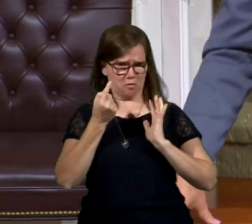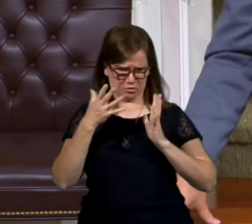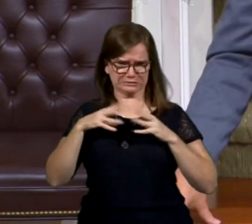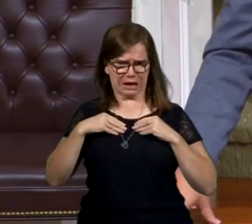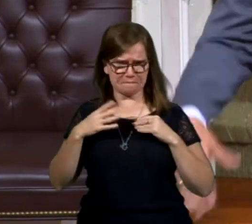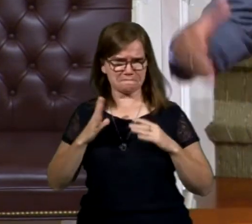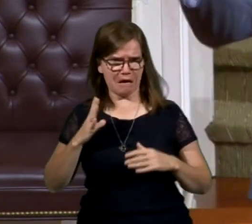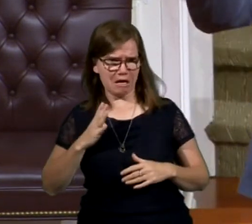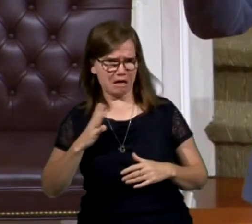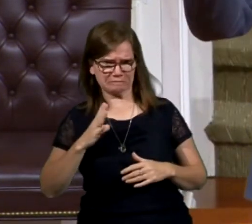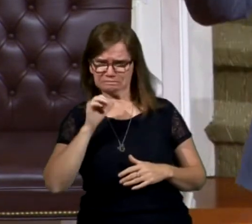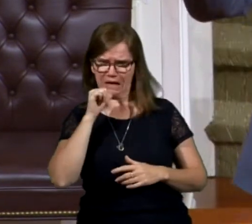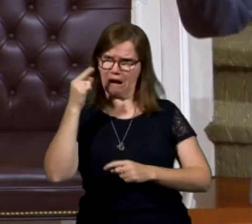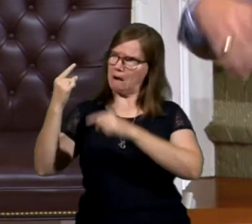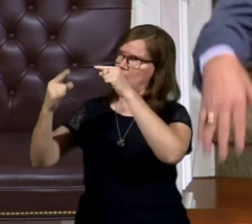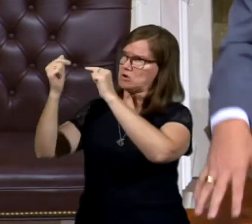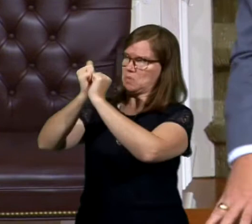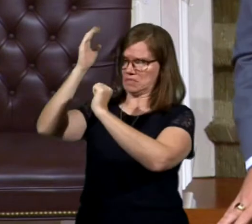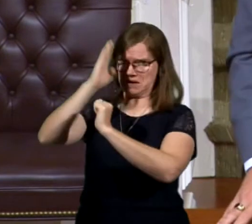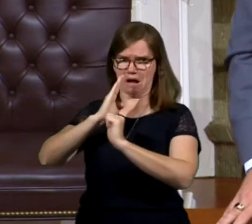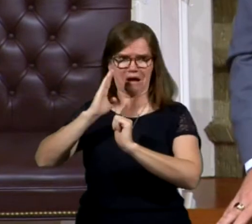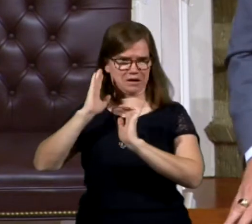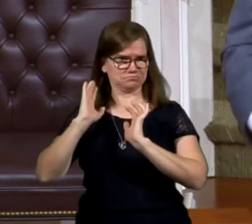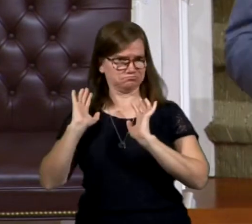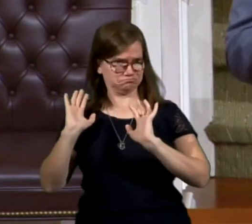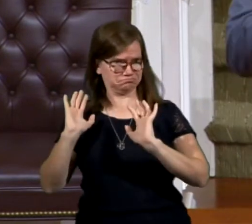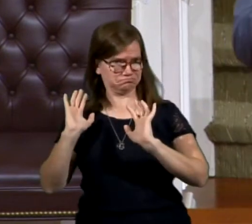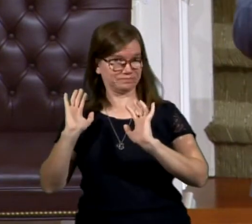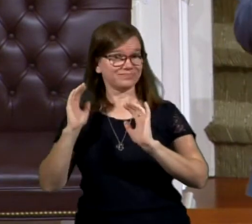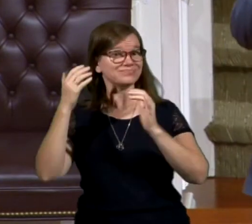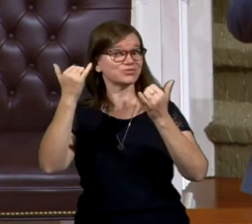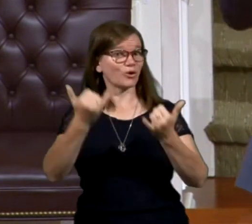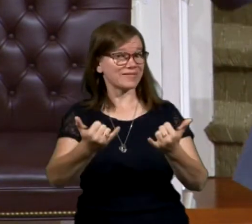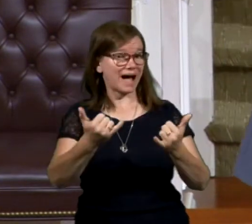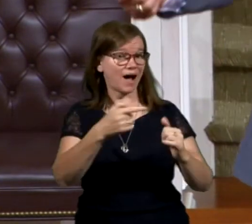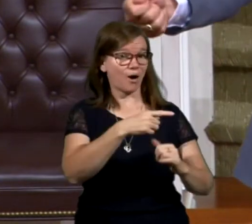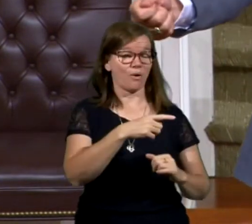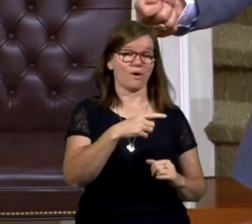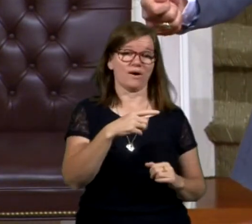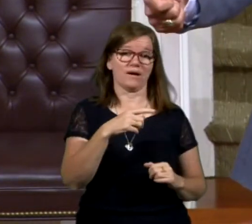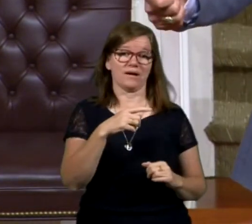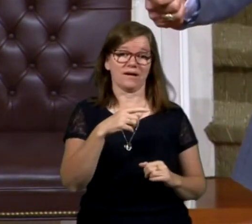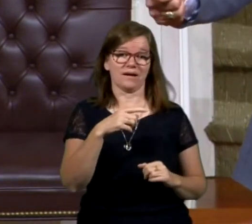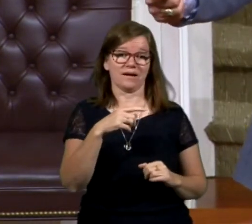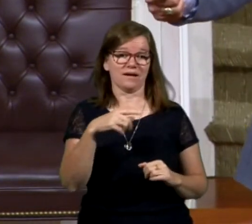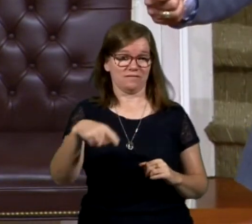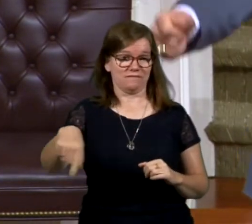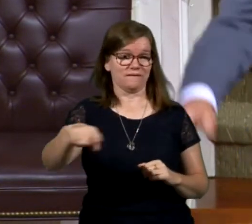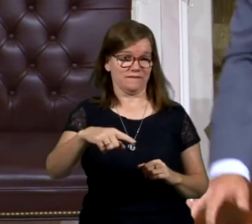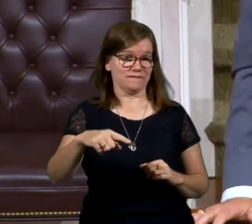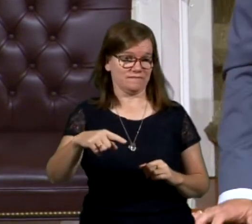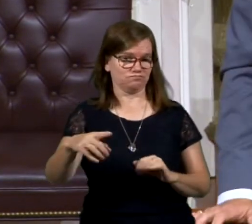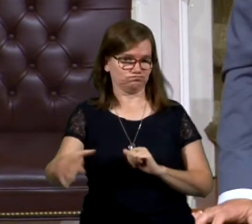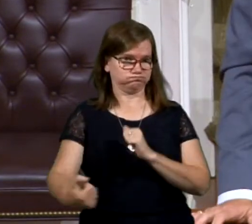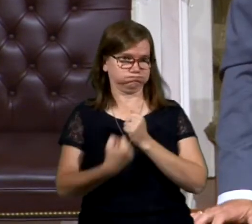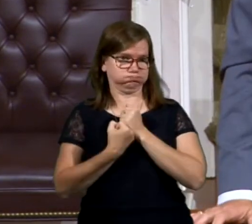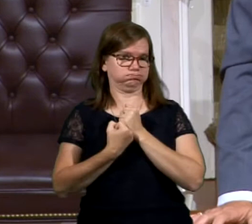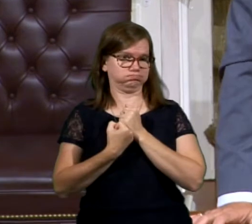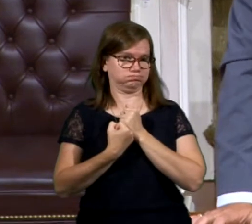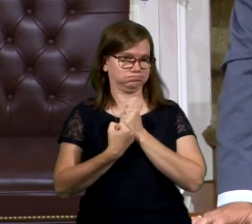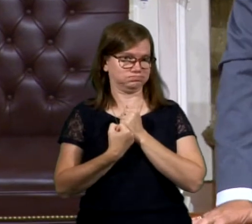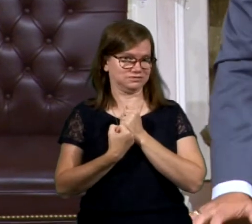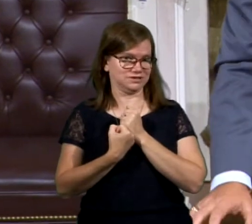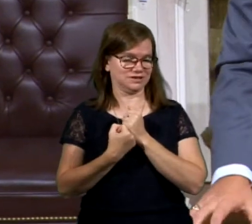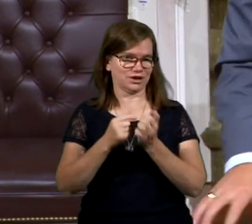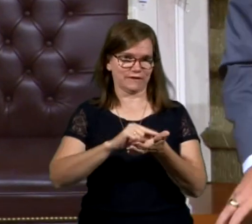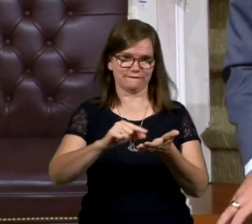it. Let us don't argue with God. That's what God gave to him. So now the scribes are getting on, jumping on his side. Look at verse number 10.